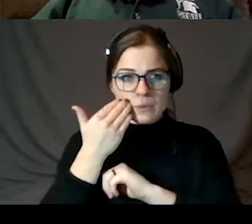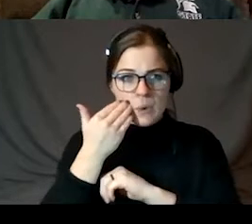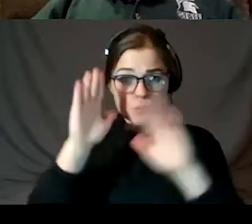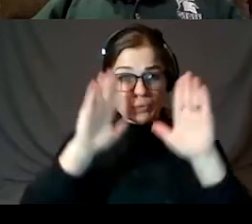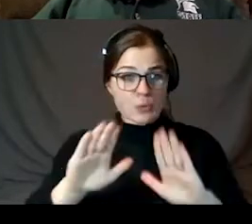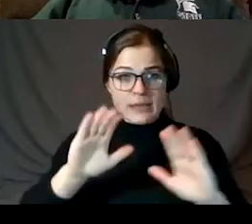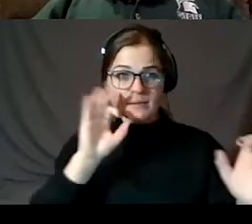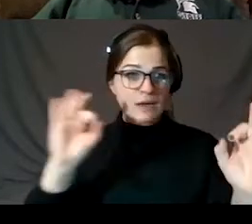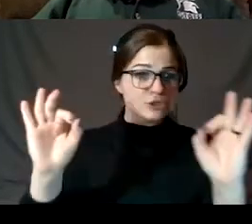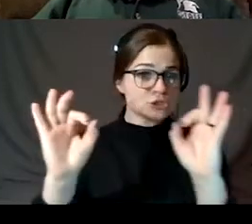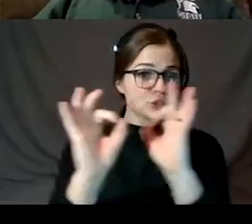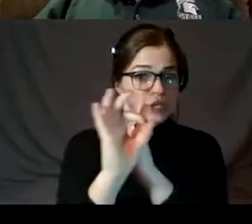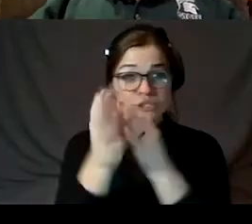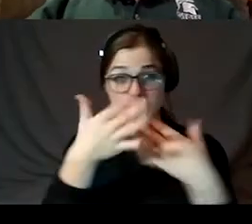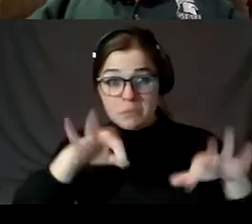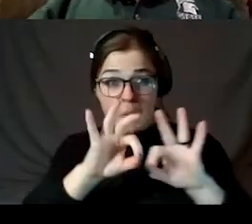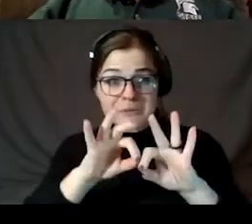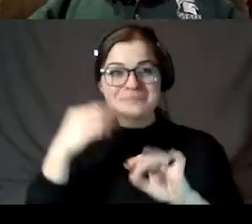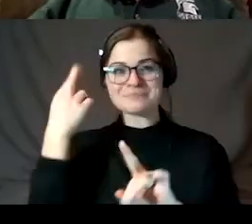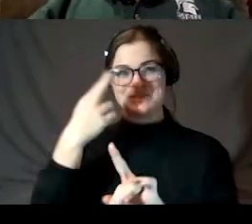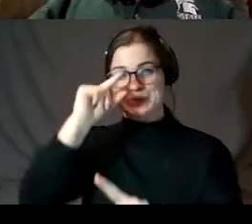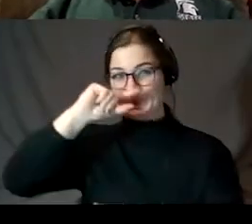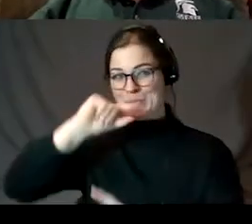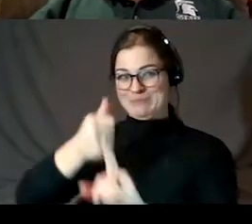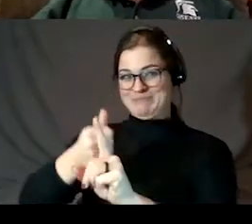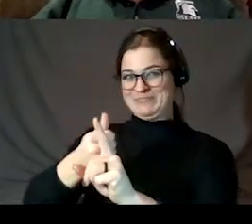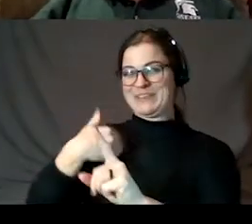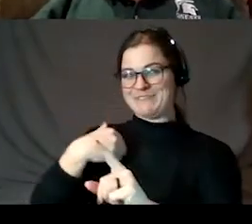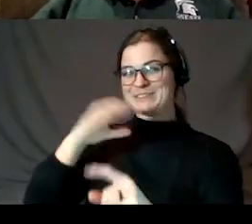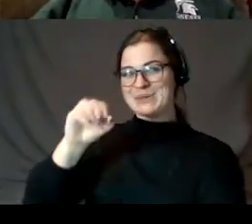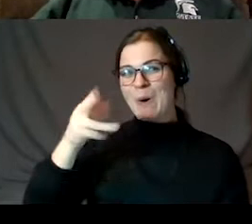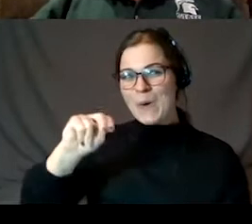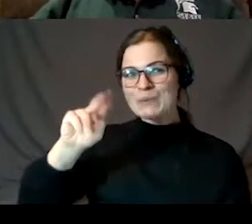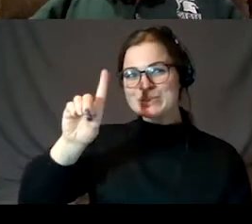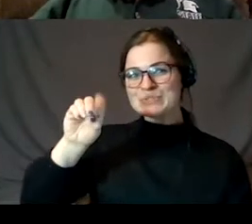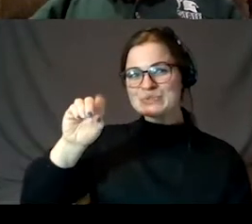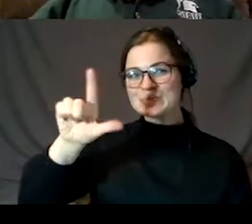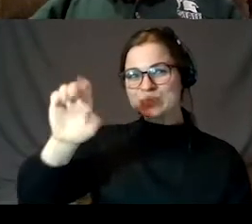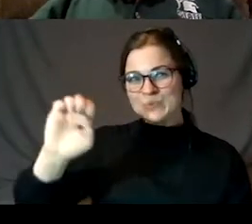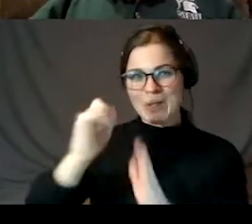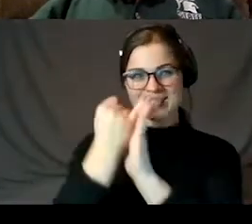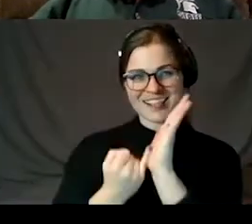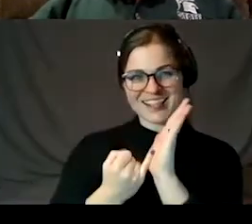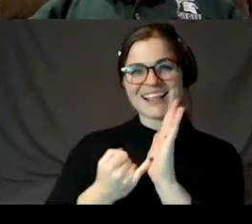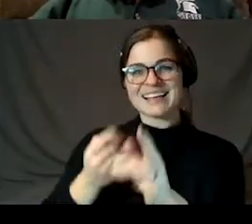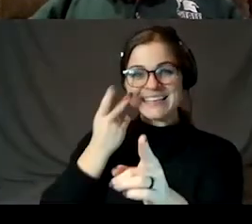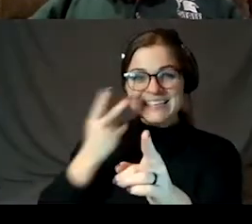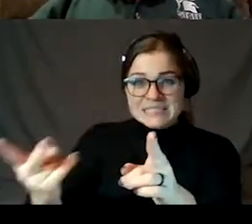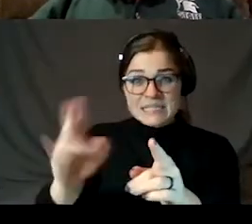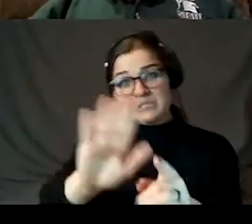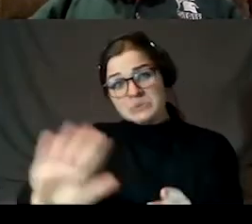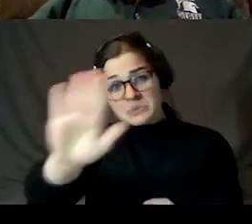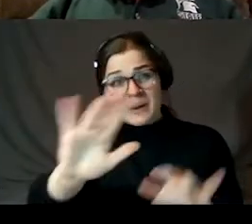Because it had its own Google doodle. And you can see here, Jupiter and Saturn, roughly to scale.